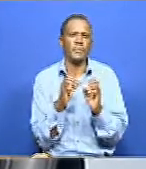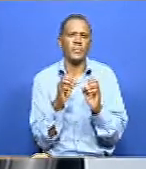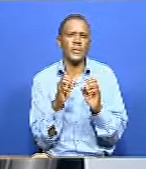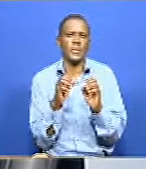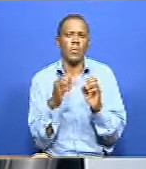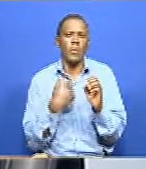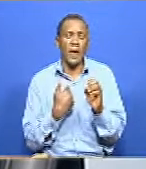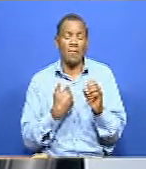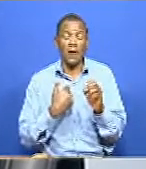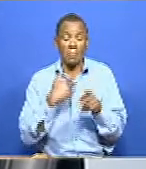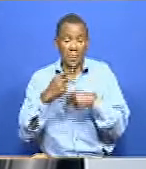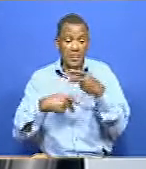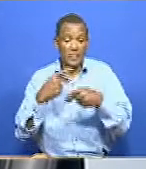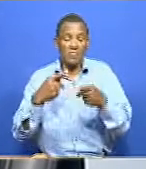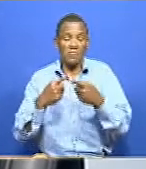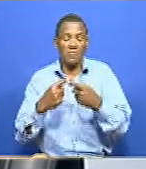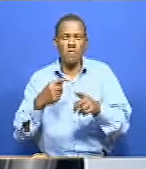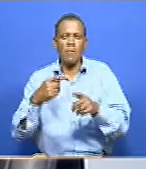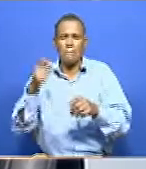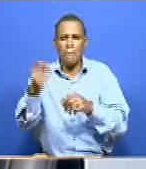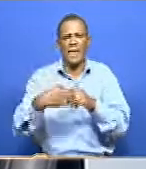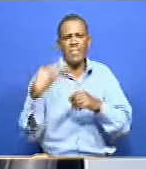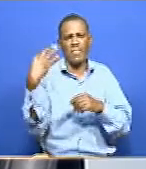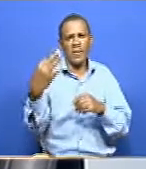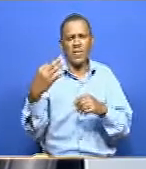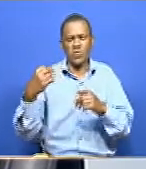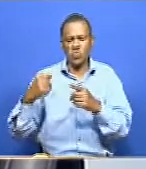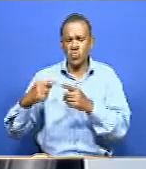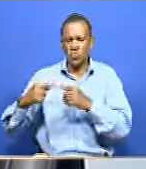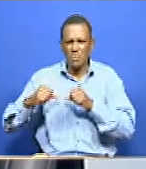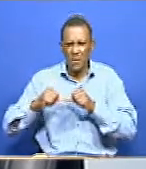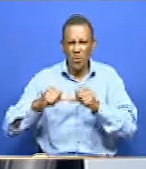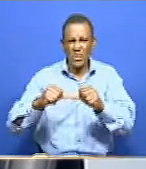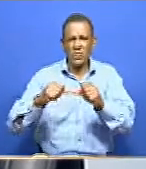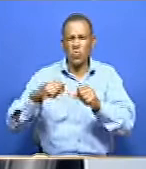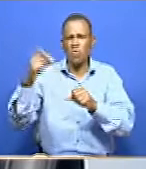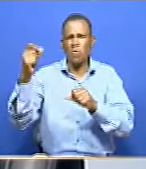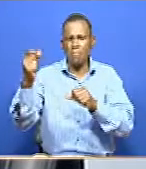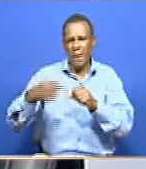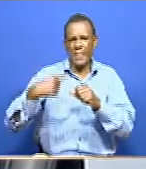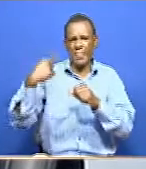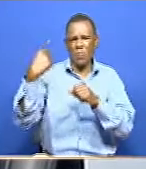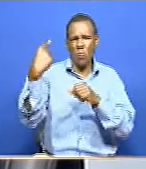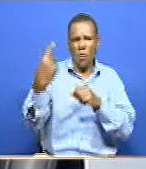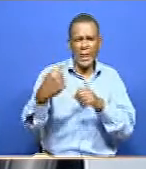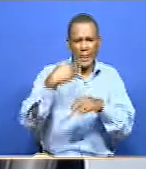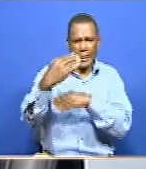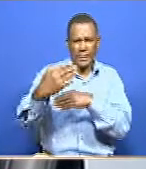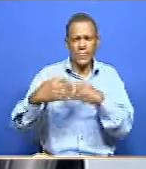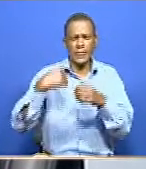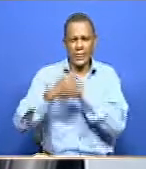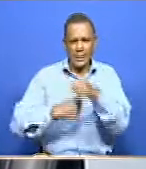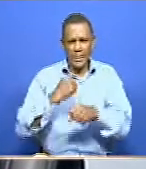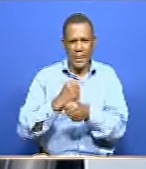March, likely to go to, you know, January of no learning. Don't forget, deaf education in Kenya has,